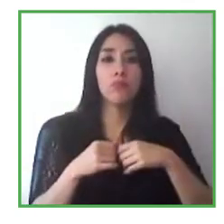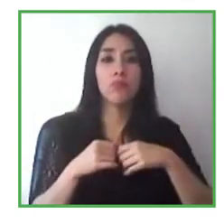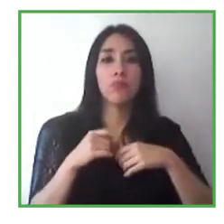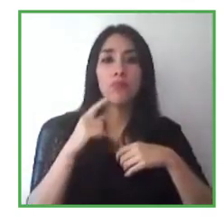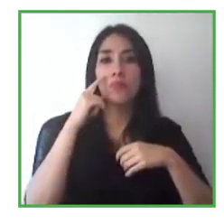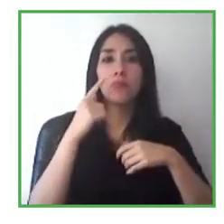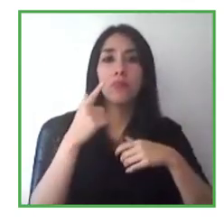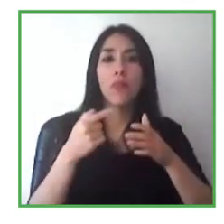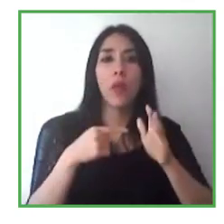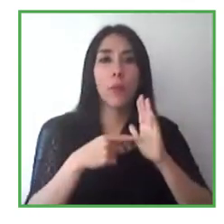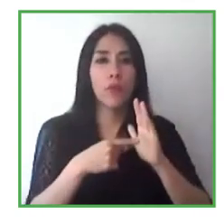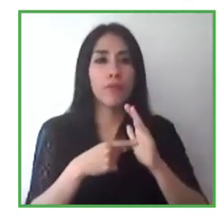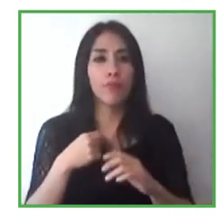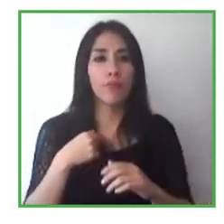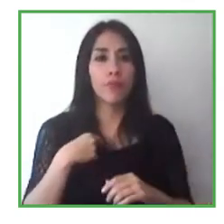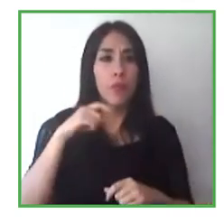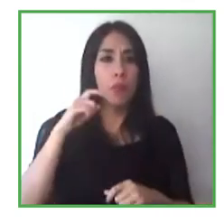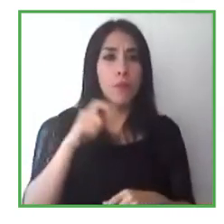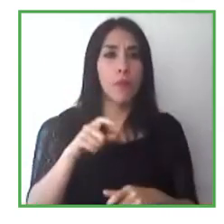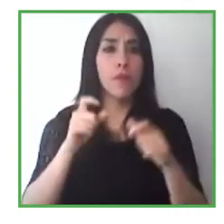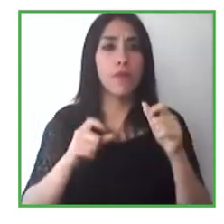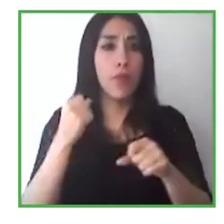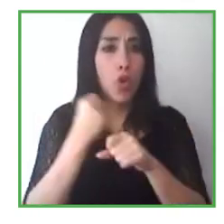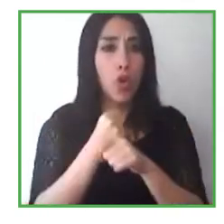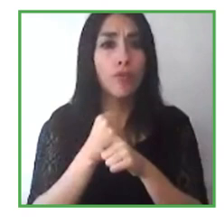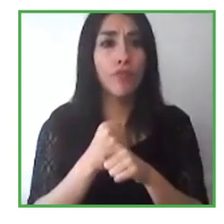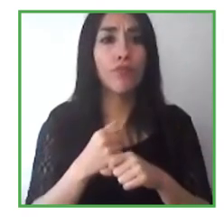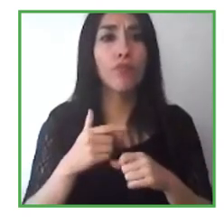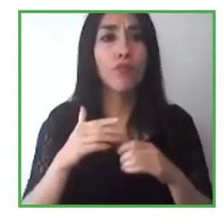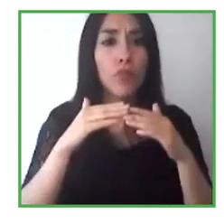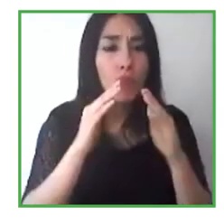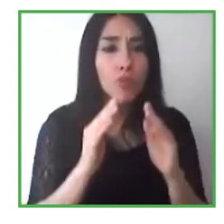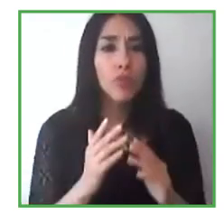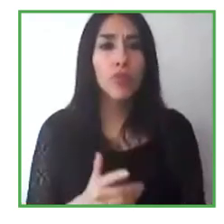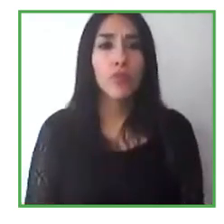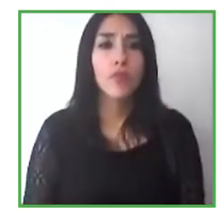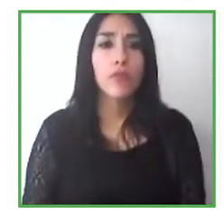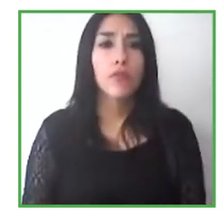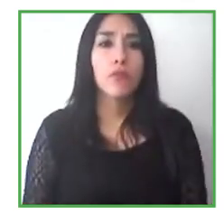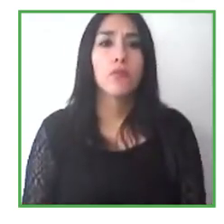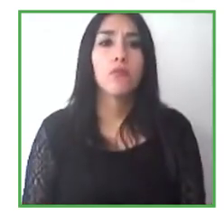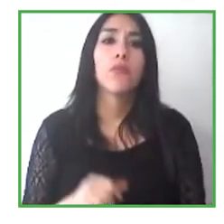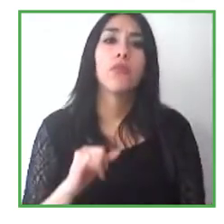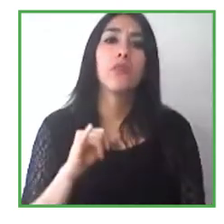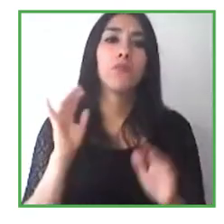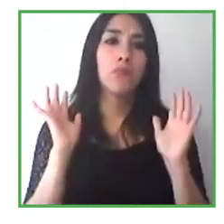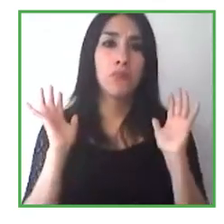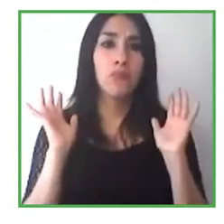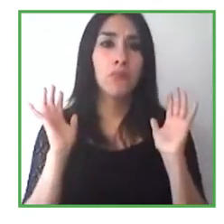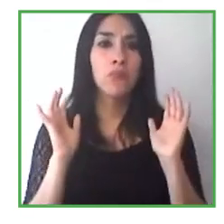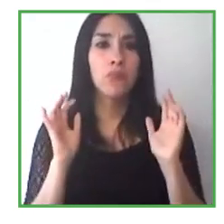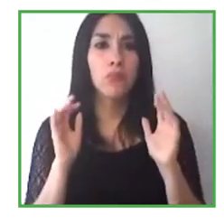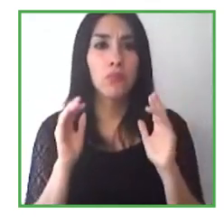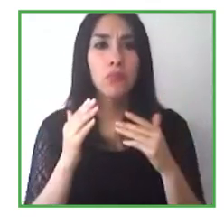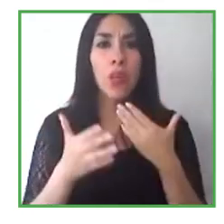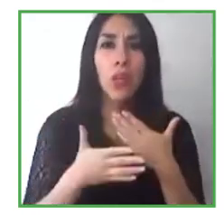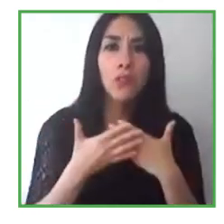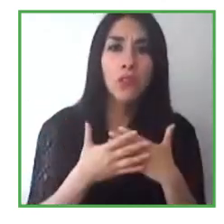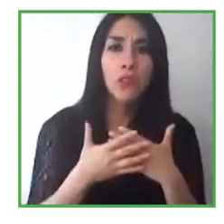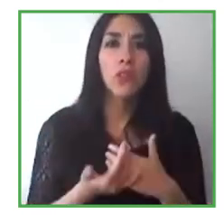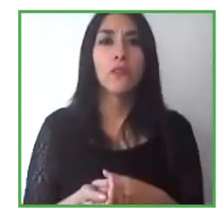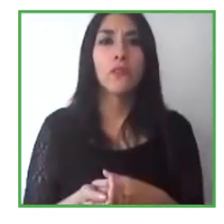one of the criteria in a selection interview will be do we have the right place